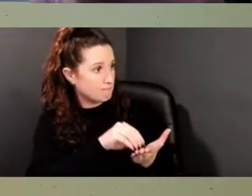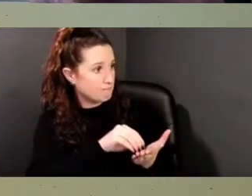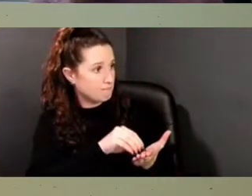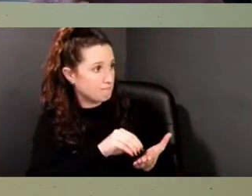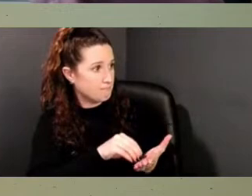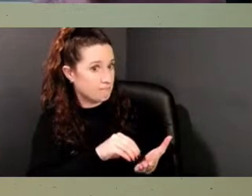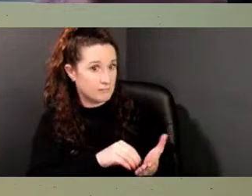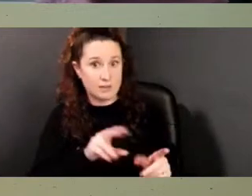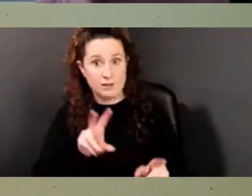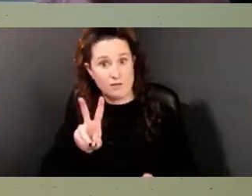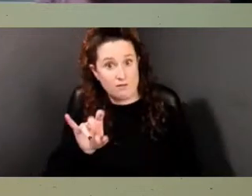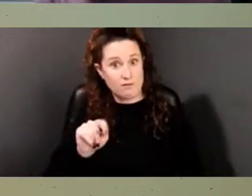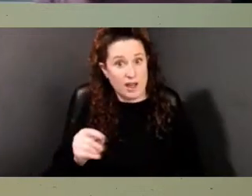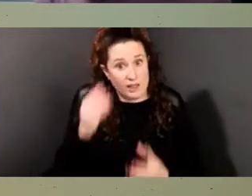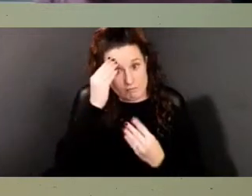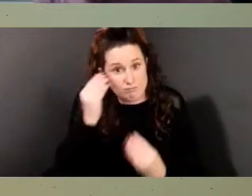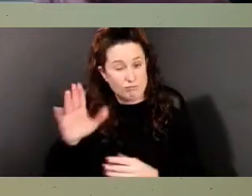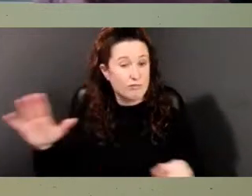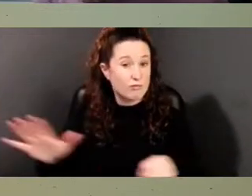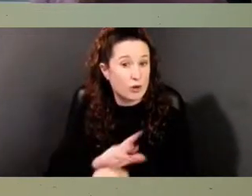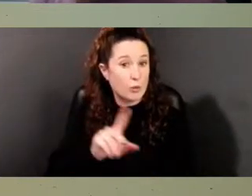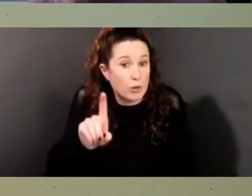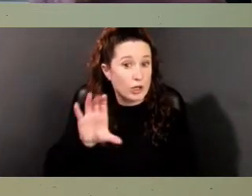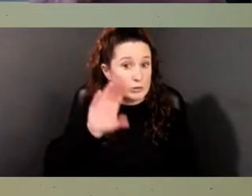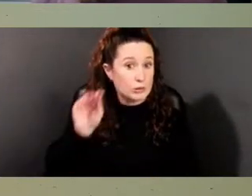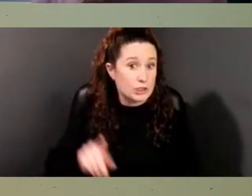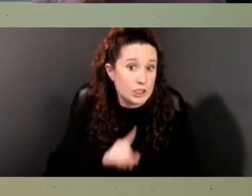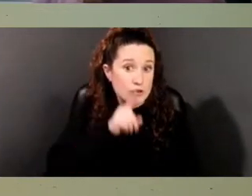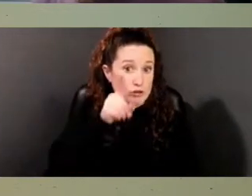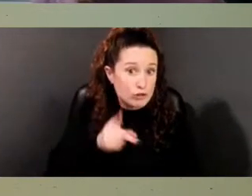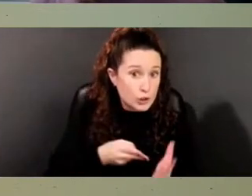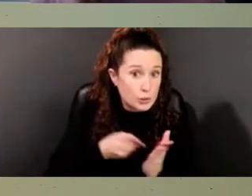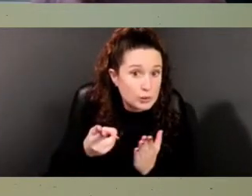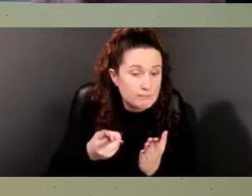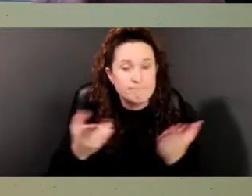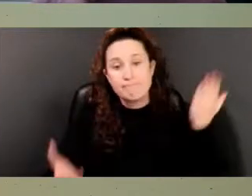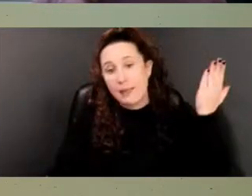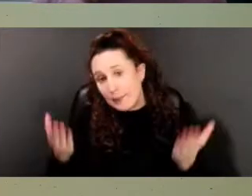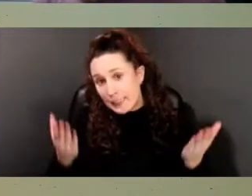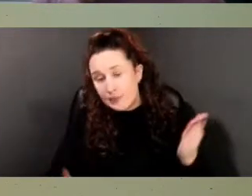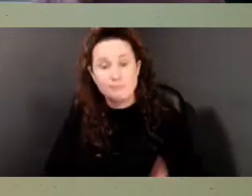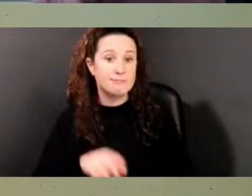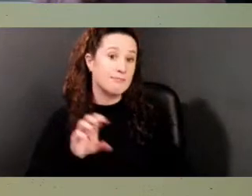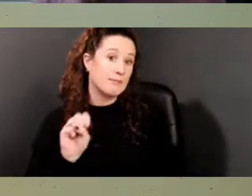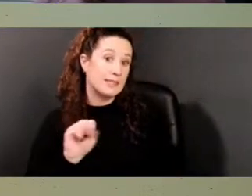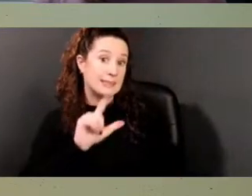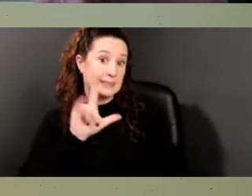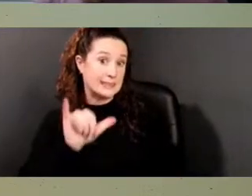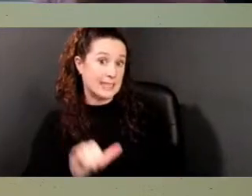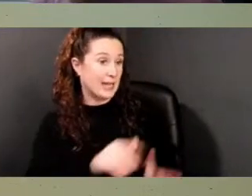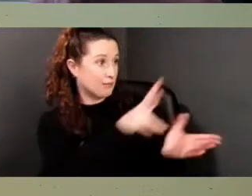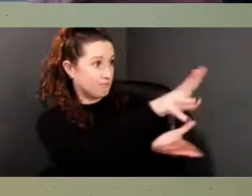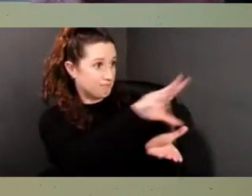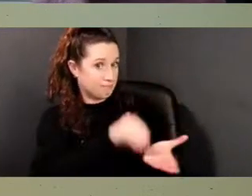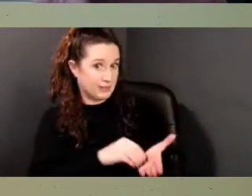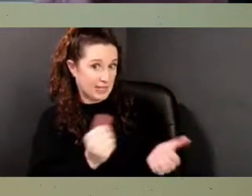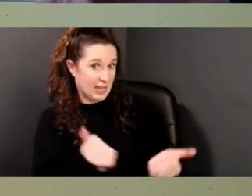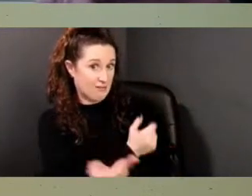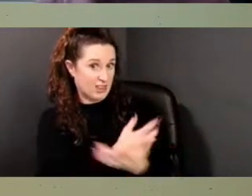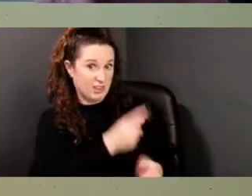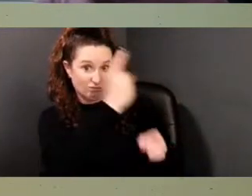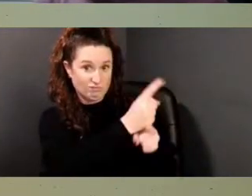truth? Perhaps. Perhaps not. Would Sally write down everything that Violet said and not change a word of it? Perhaps.